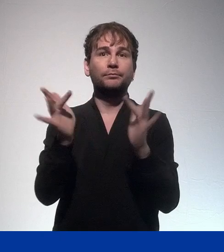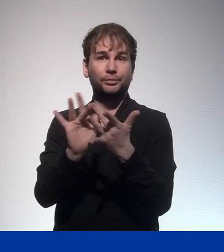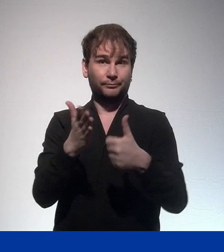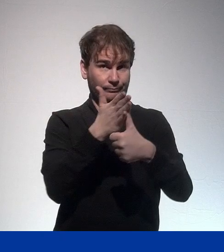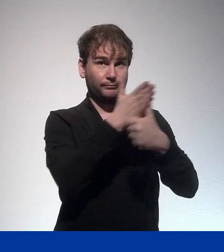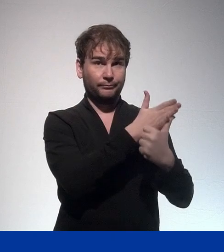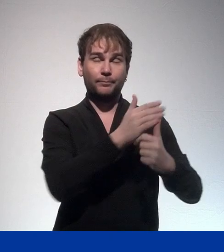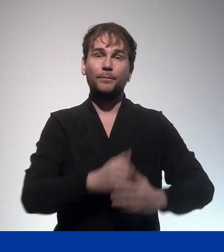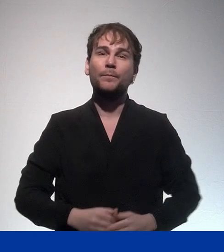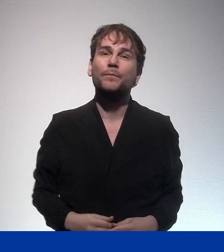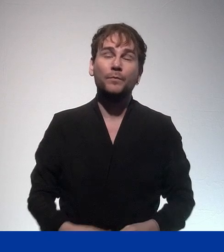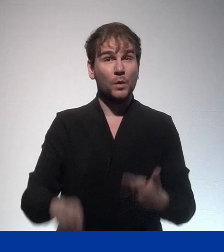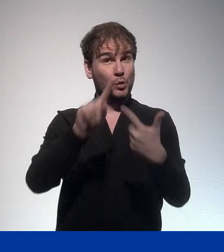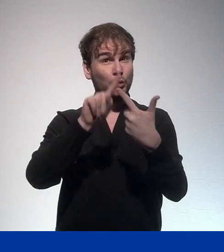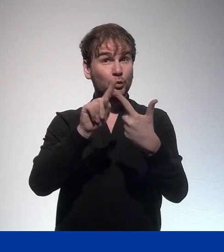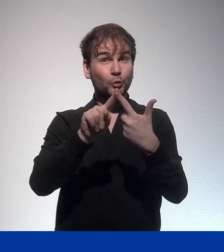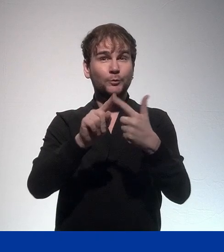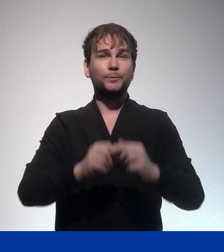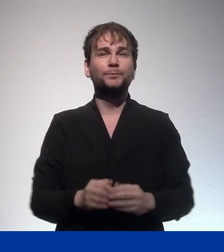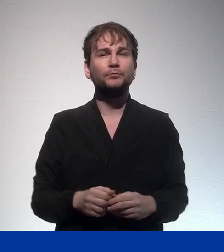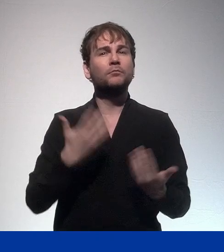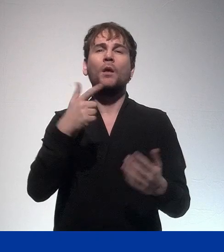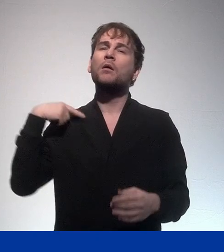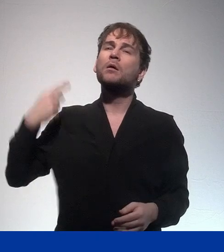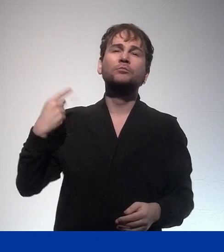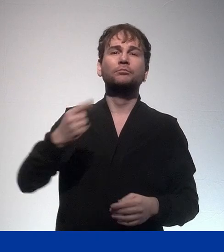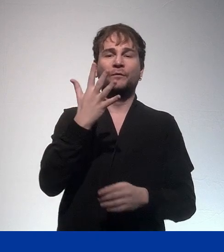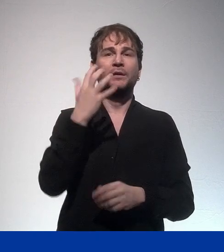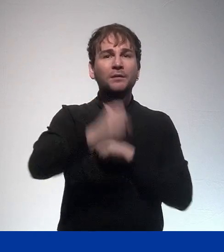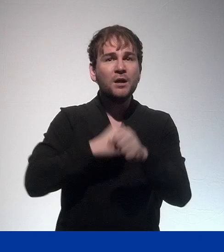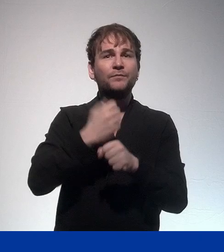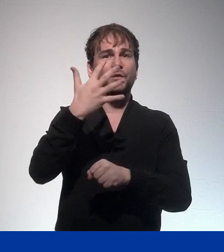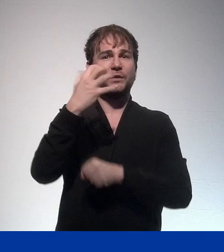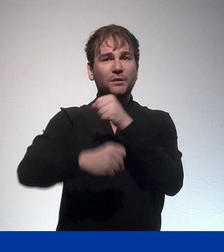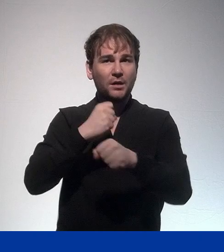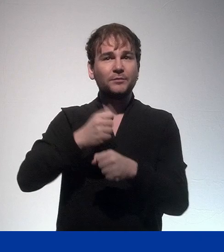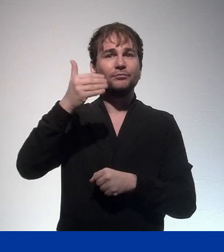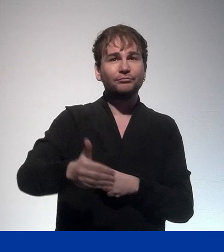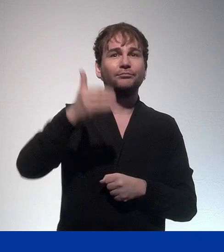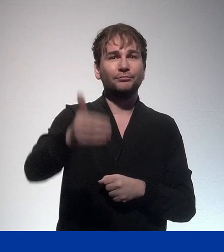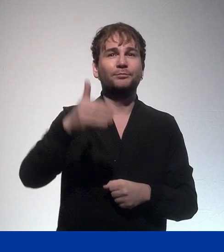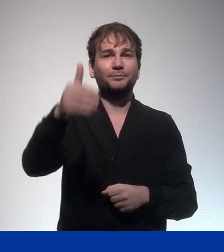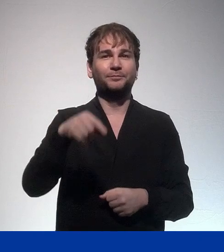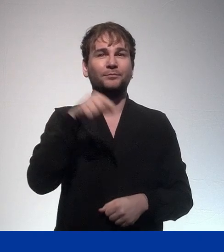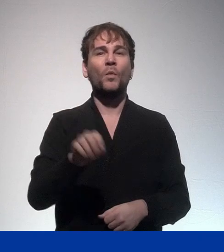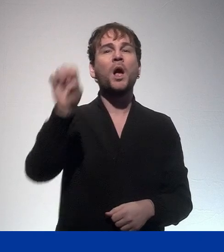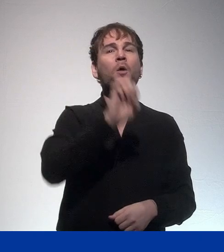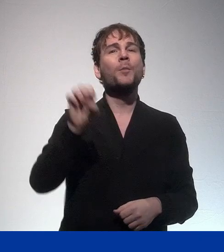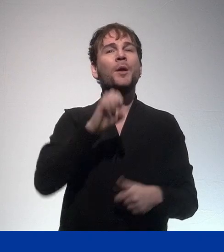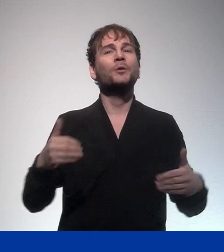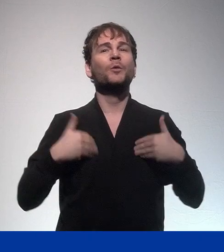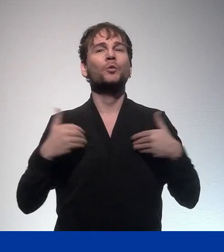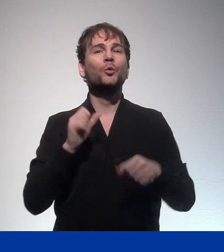the first measure I would like to pick out. The second one is this. We would like to have a European youth work convention every five